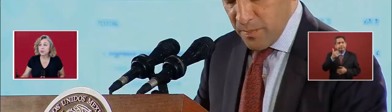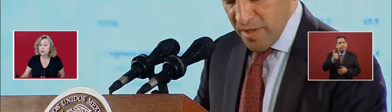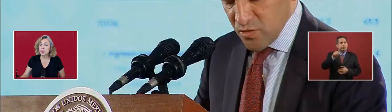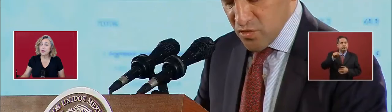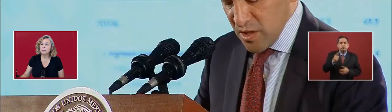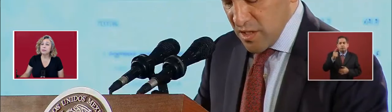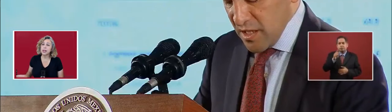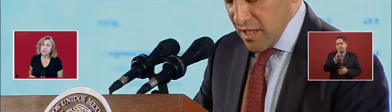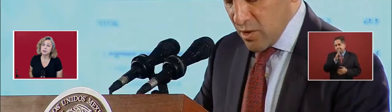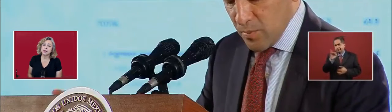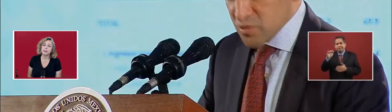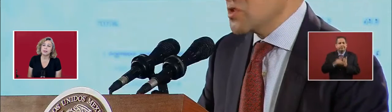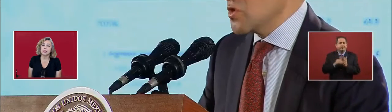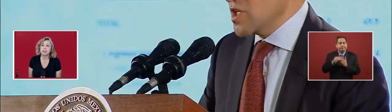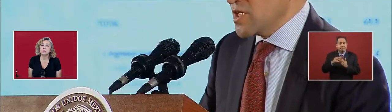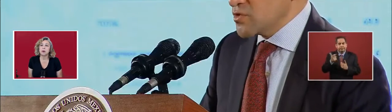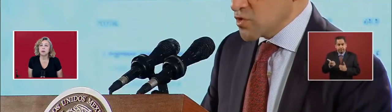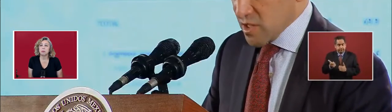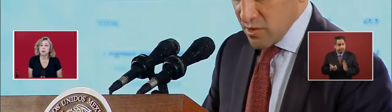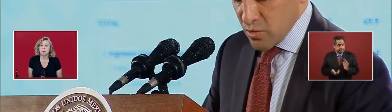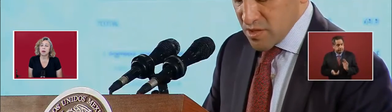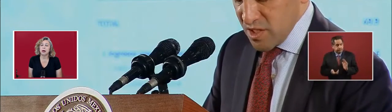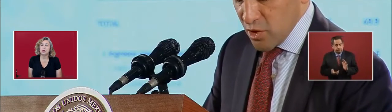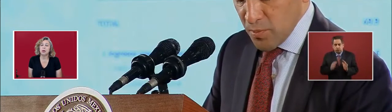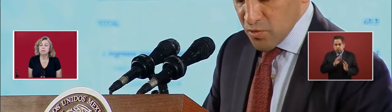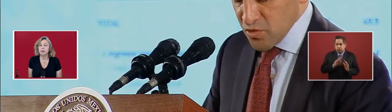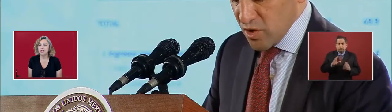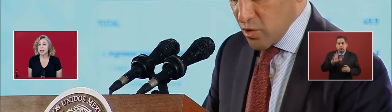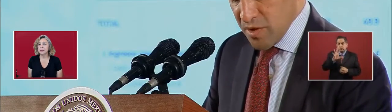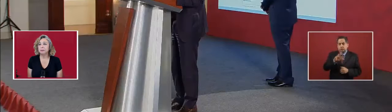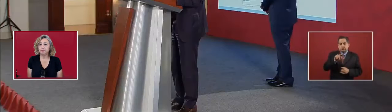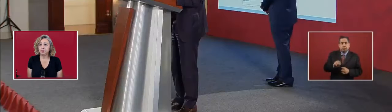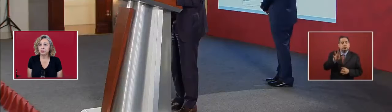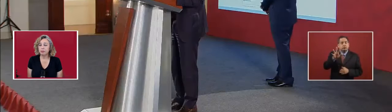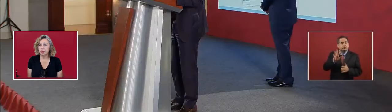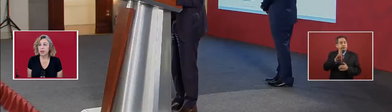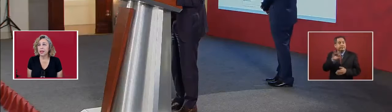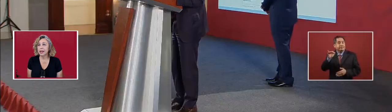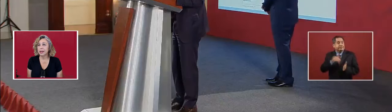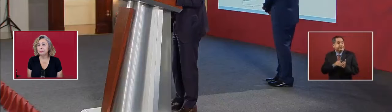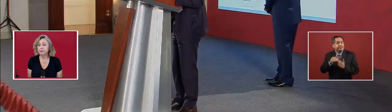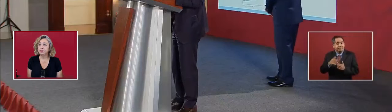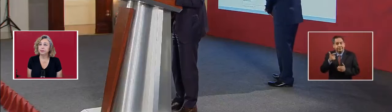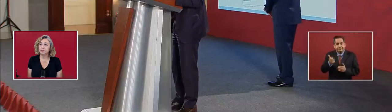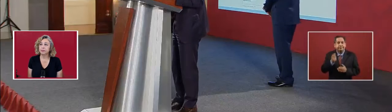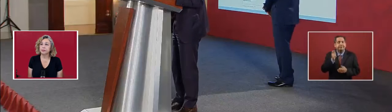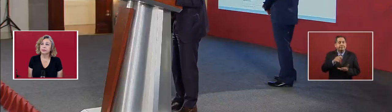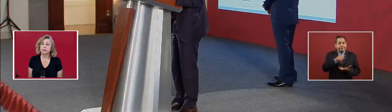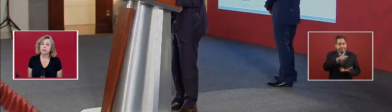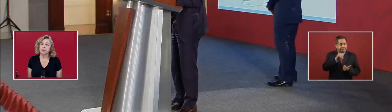They expect about 6.1 billion income.